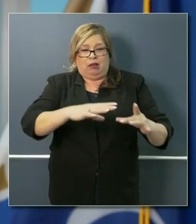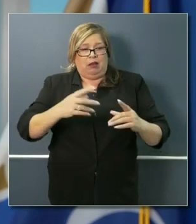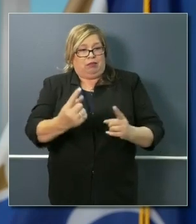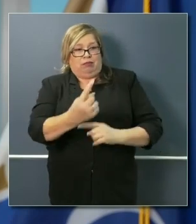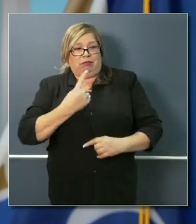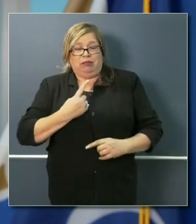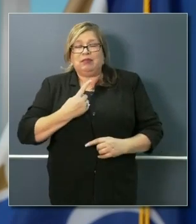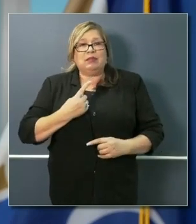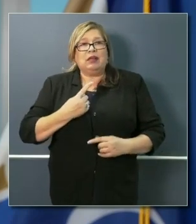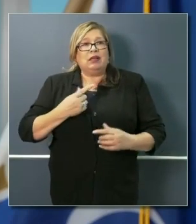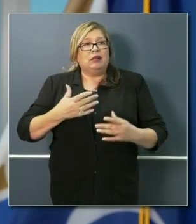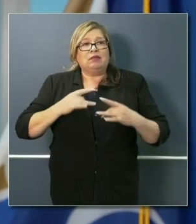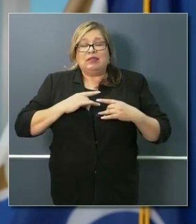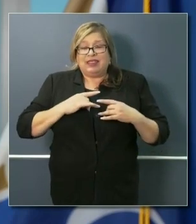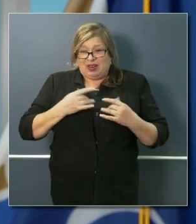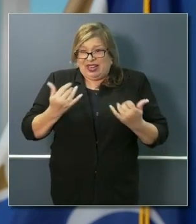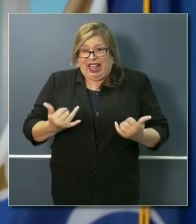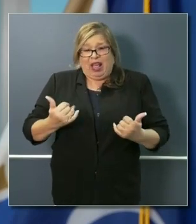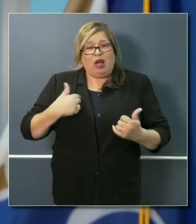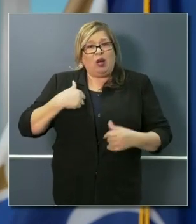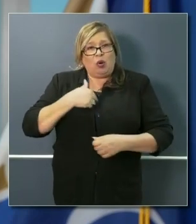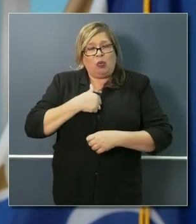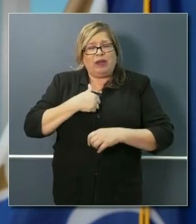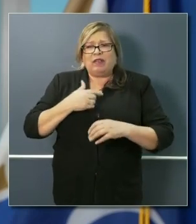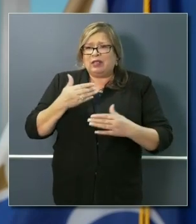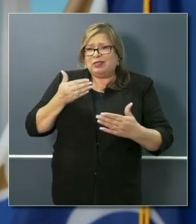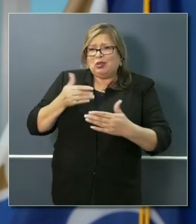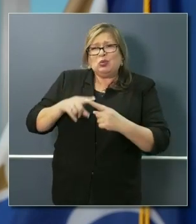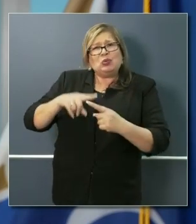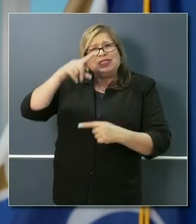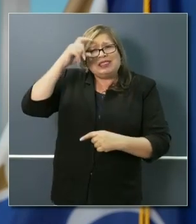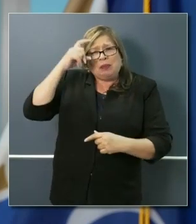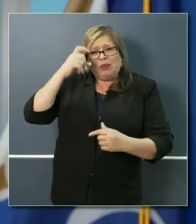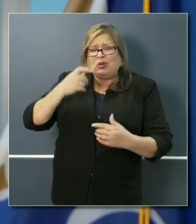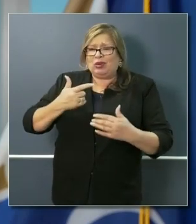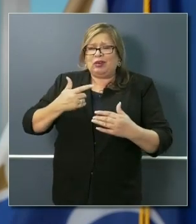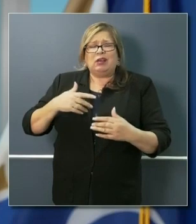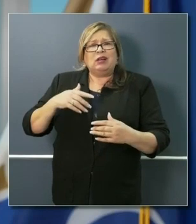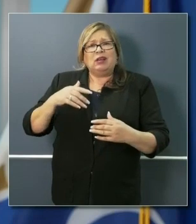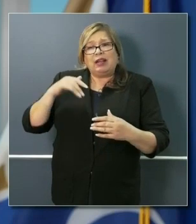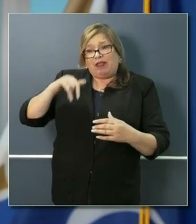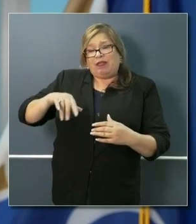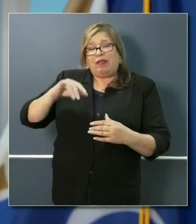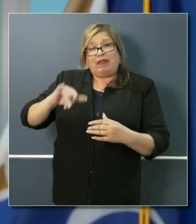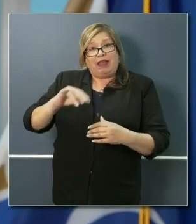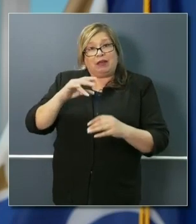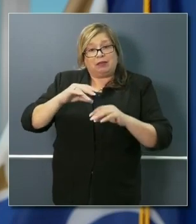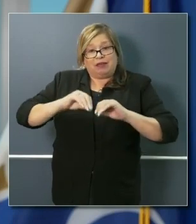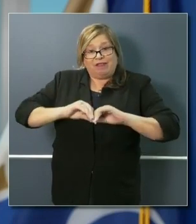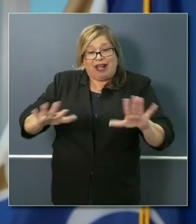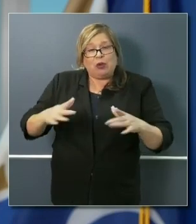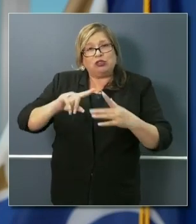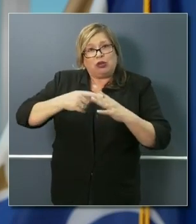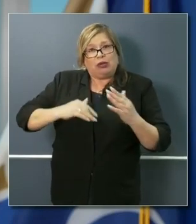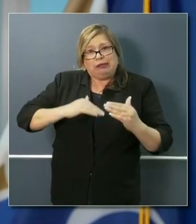to turning the page and getting into the summer months and getting in a different phase of this virus, to see it flare back up. So